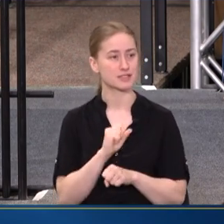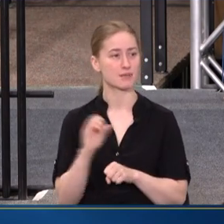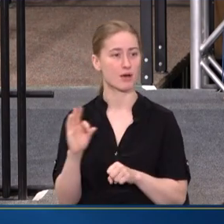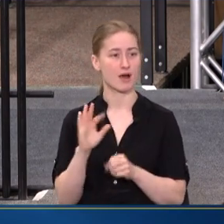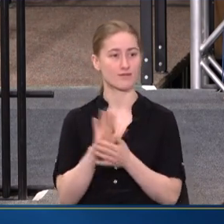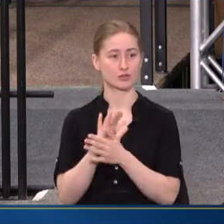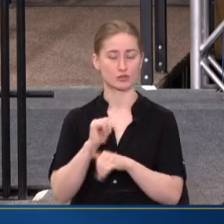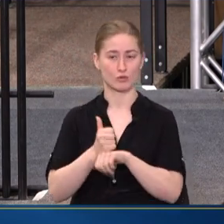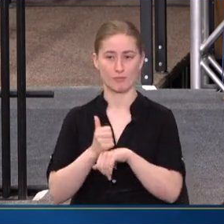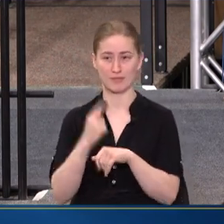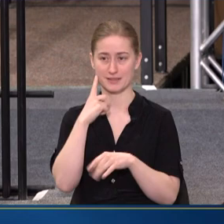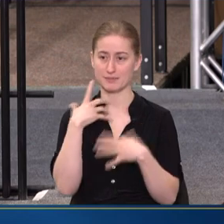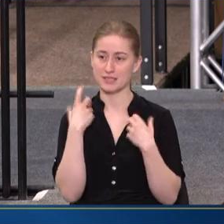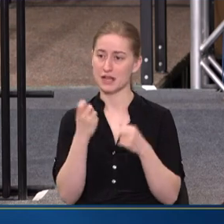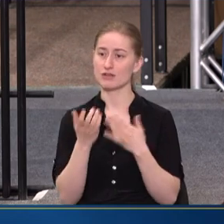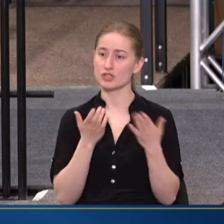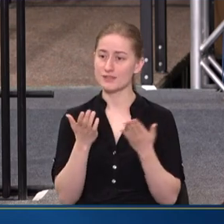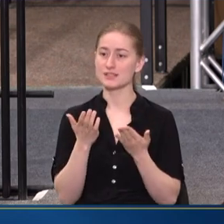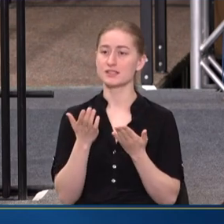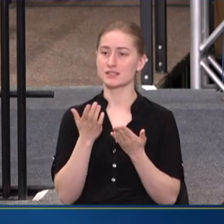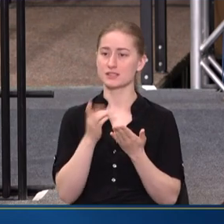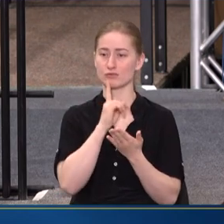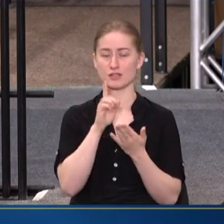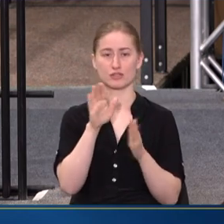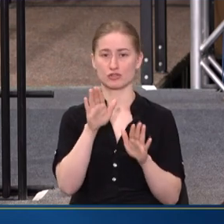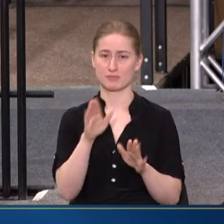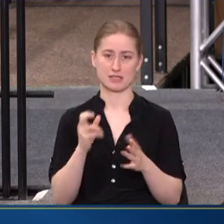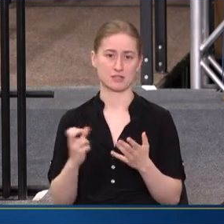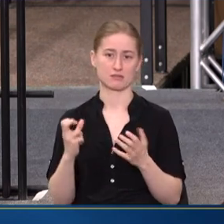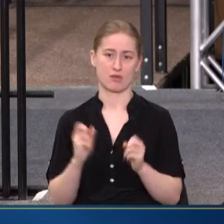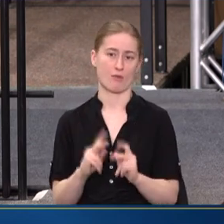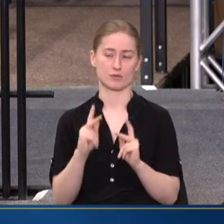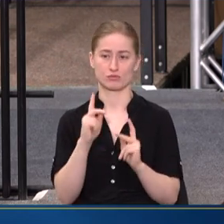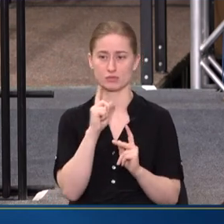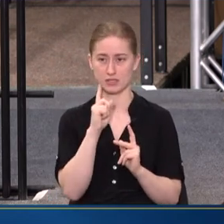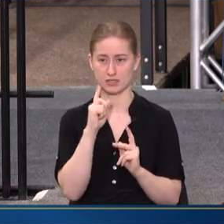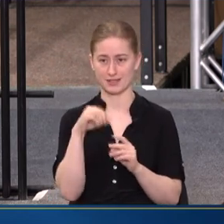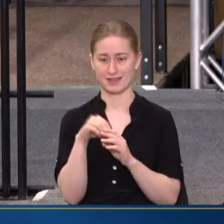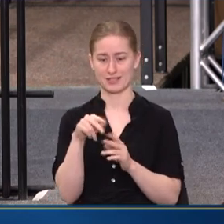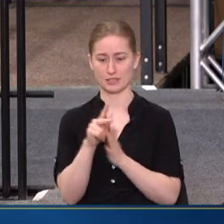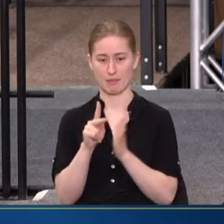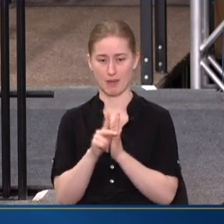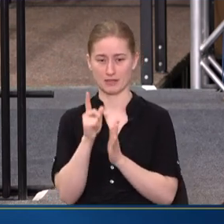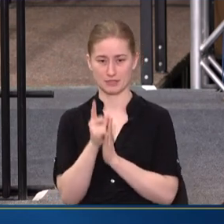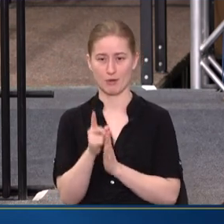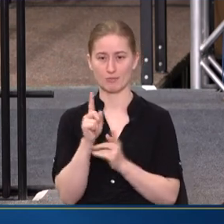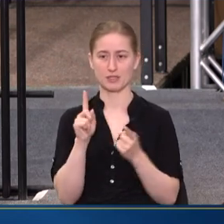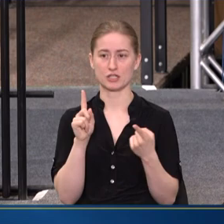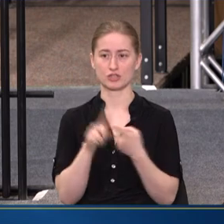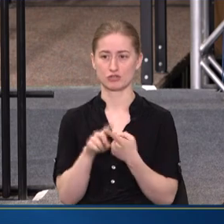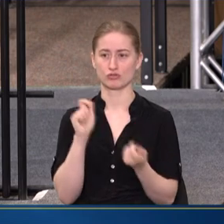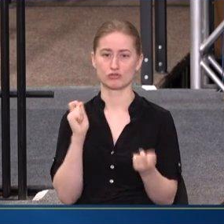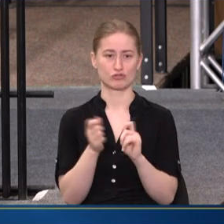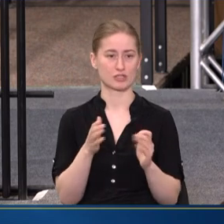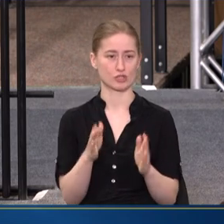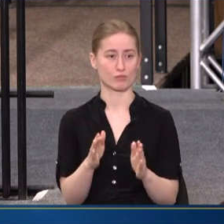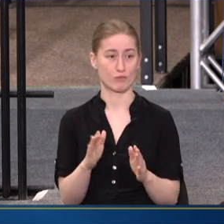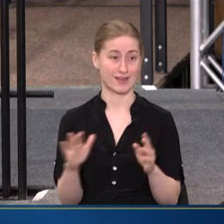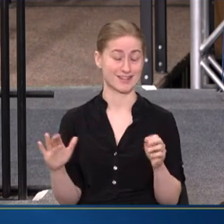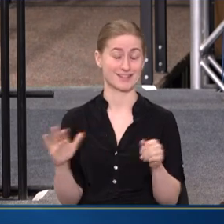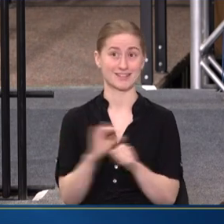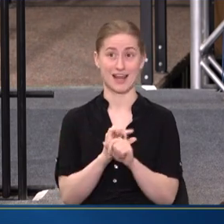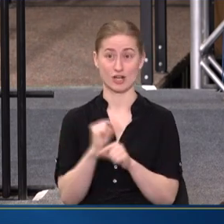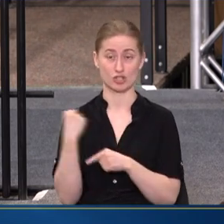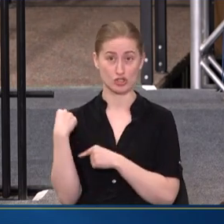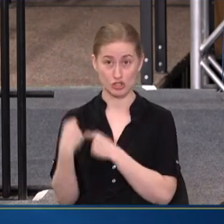SCHOOL-BASED MENTAL HEALTH SERVICES I THINK IS A TREMENDOUS OPPORTUNITY IN THIS POLICY MOMENT TO CHANGE THE WAY A WHOLE GENERATION